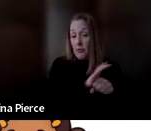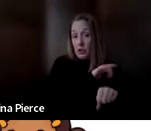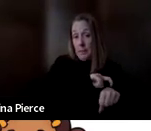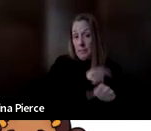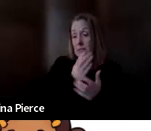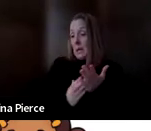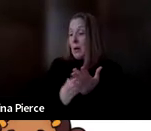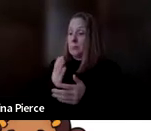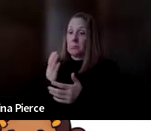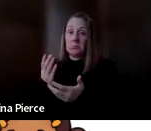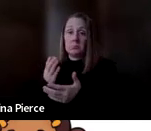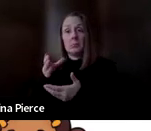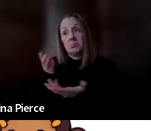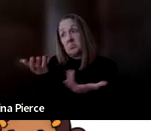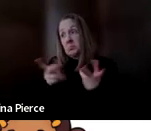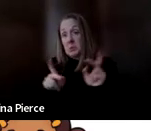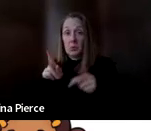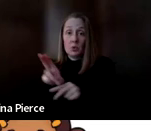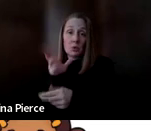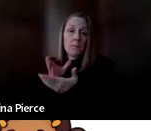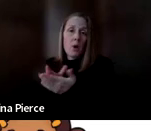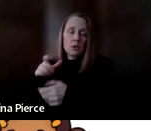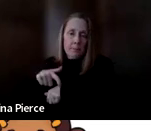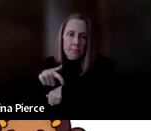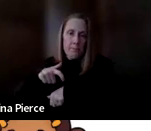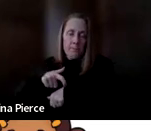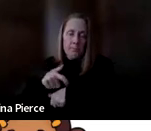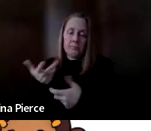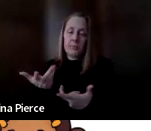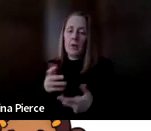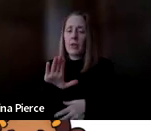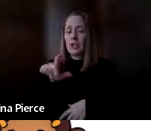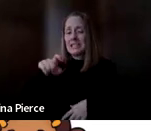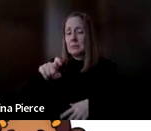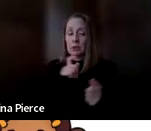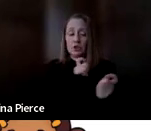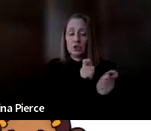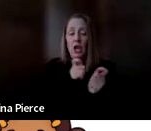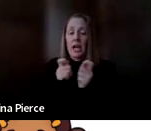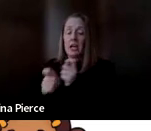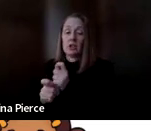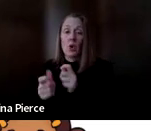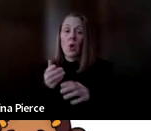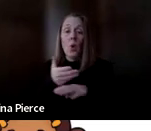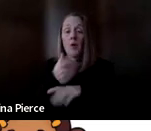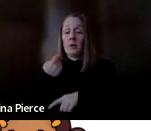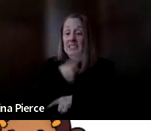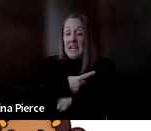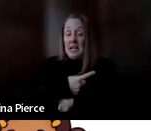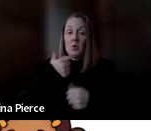someone's AAC needs may shift throughout the day or over the course of their lives.